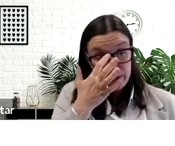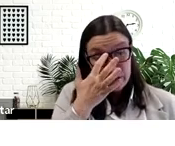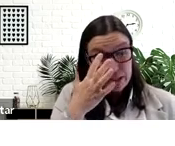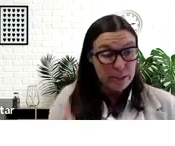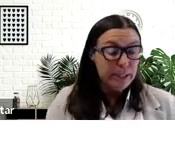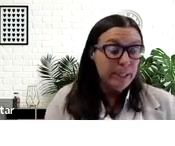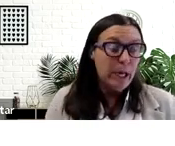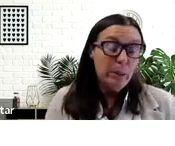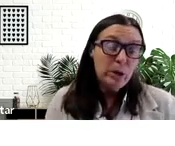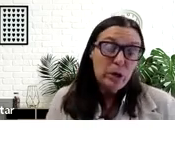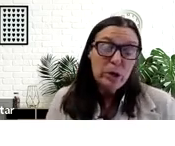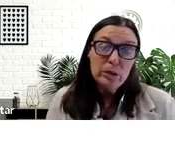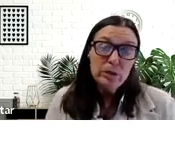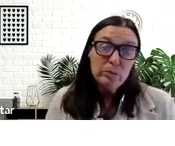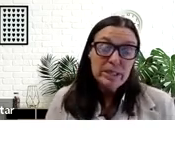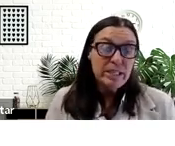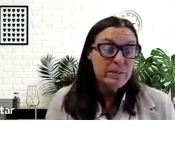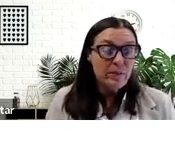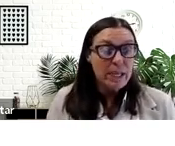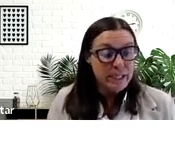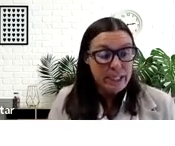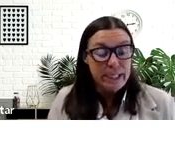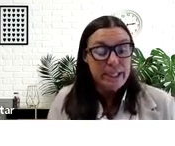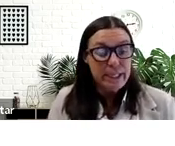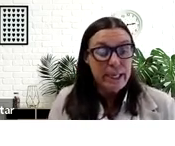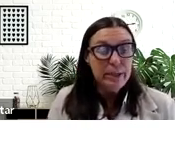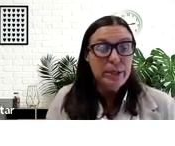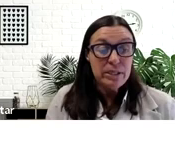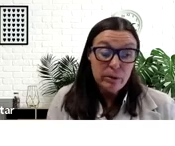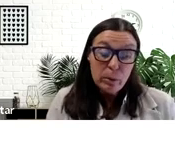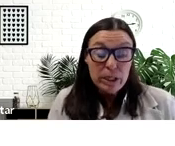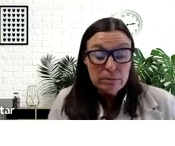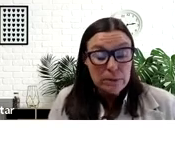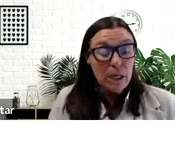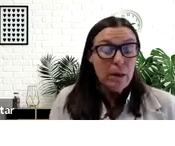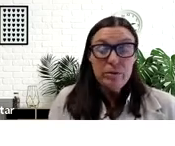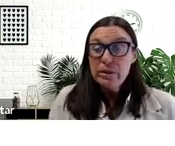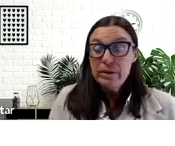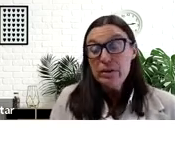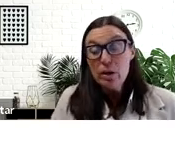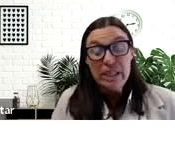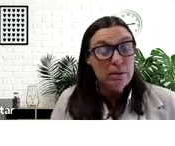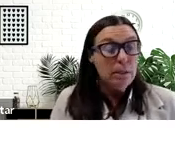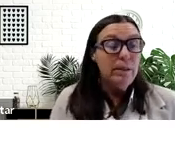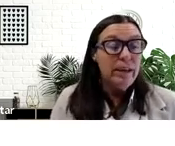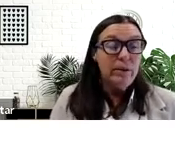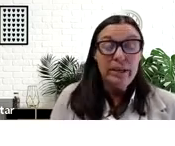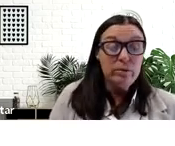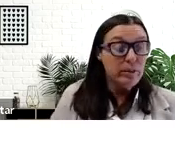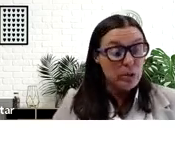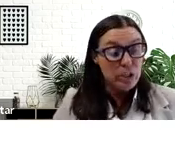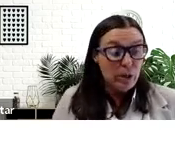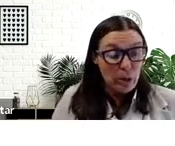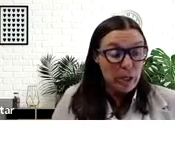1700s. Her relatives fought in the Civil War for the Confederate Army. They